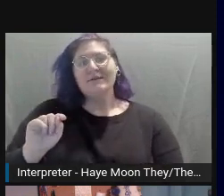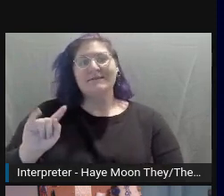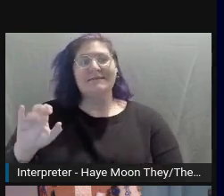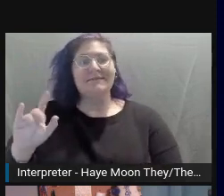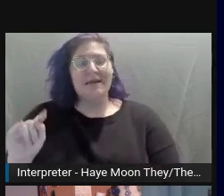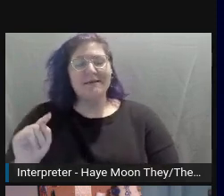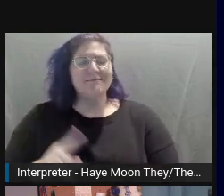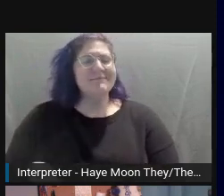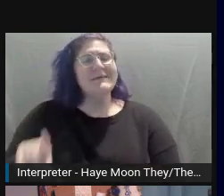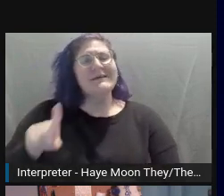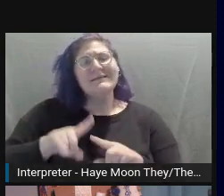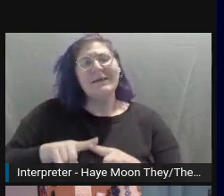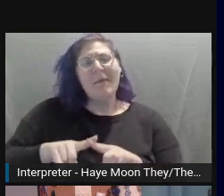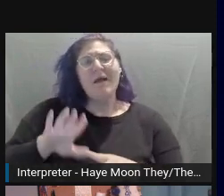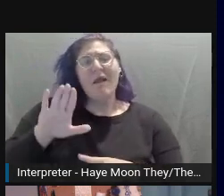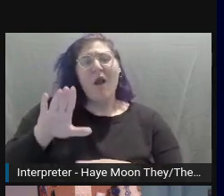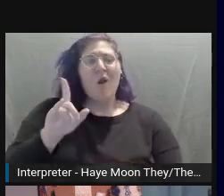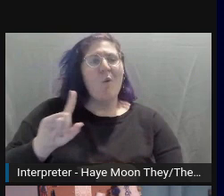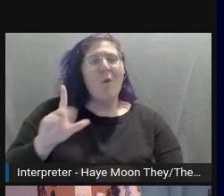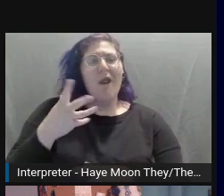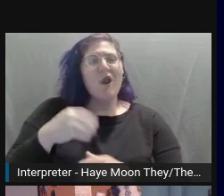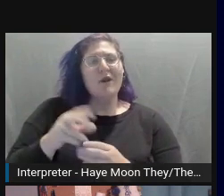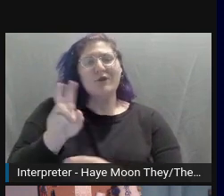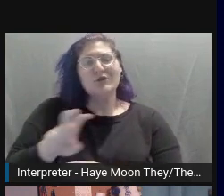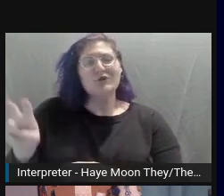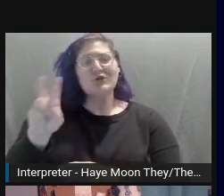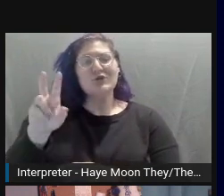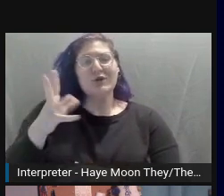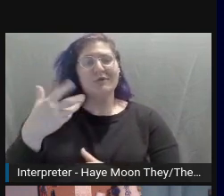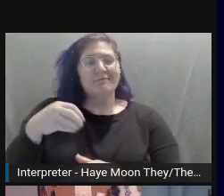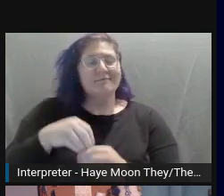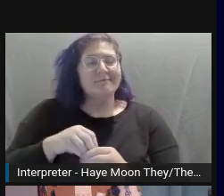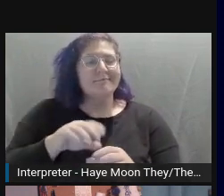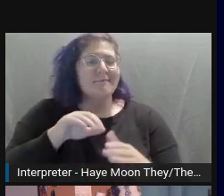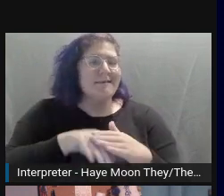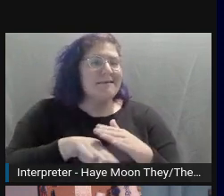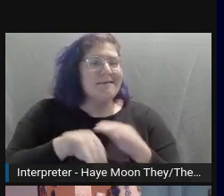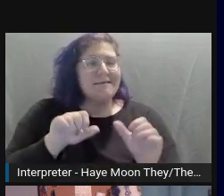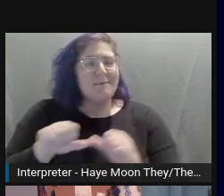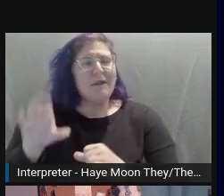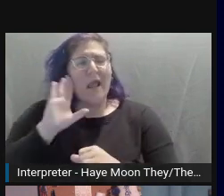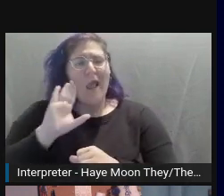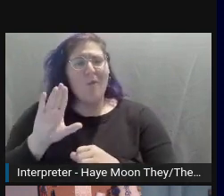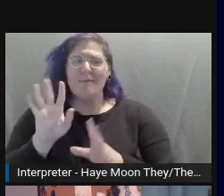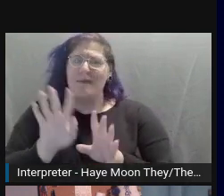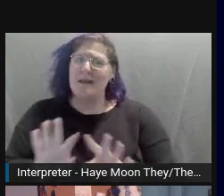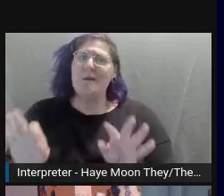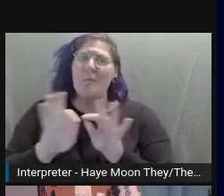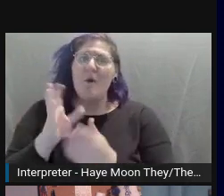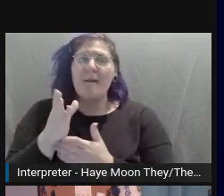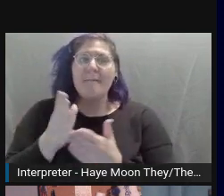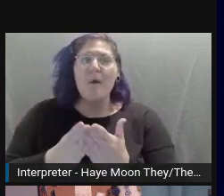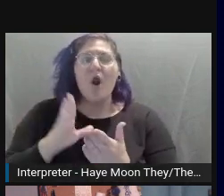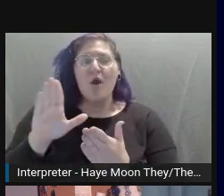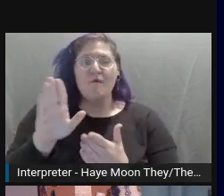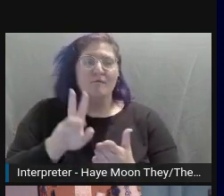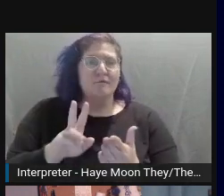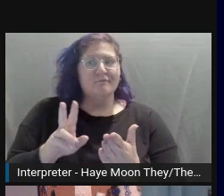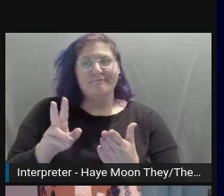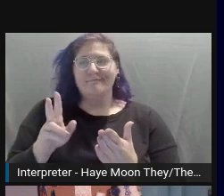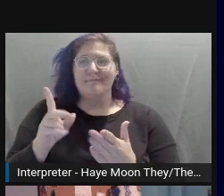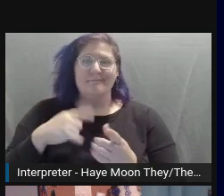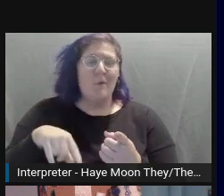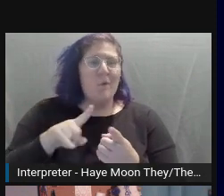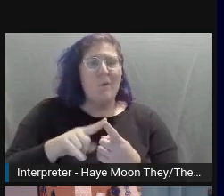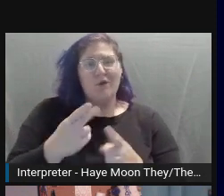alt text will play a consistent role from websites to social media, emails, and social apps like Discord and Slack. Alt text plays a